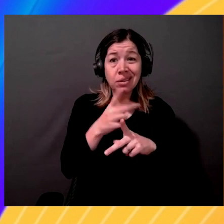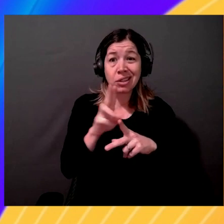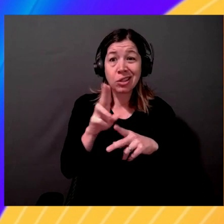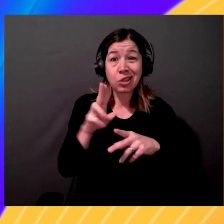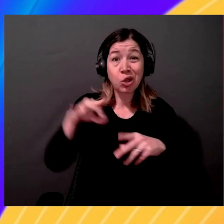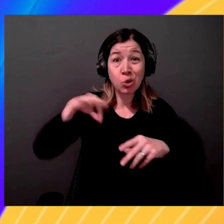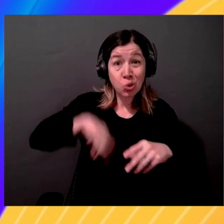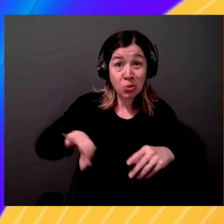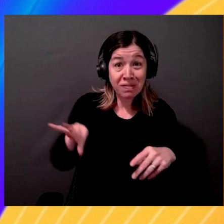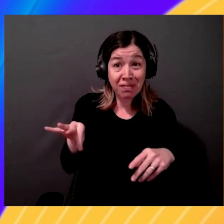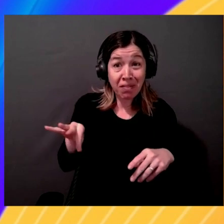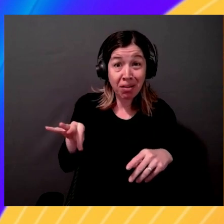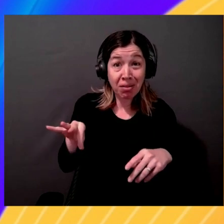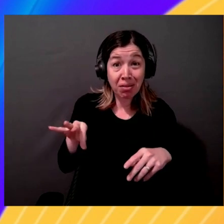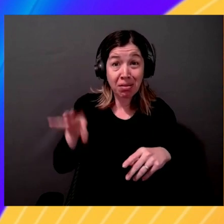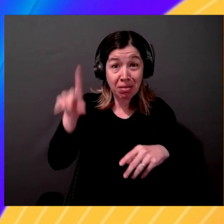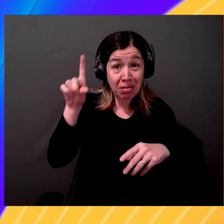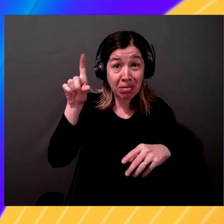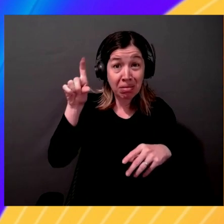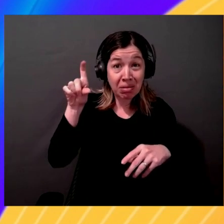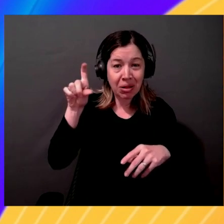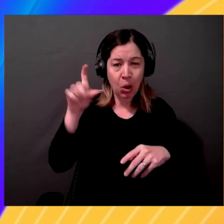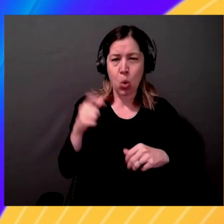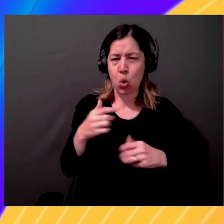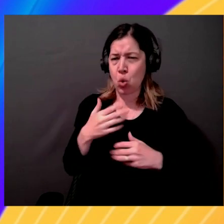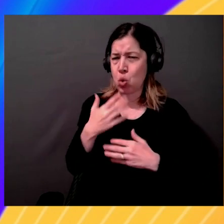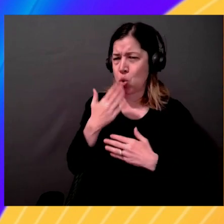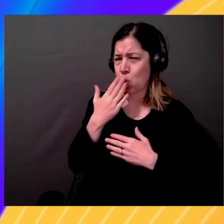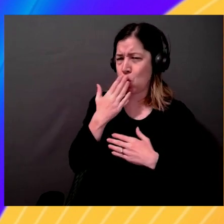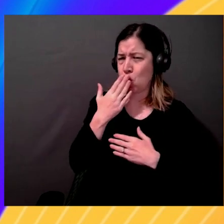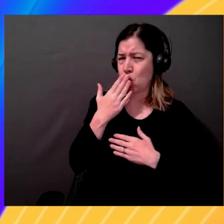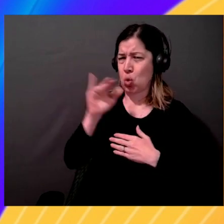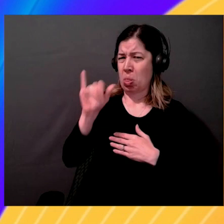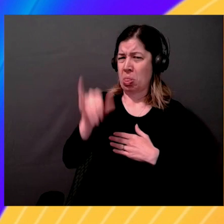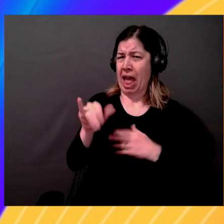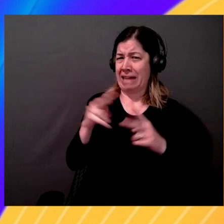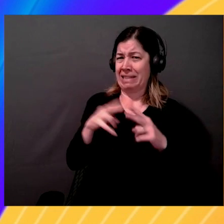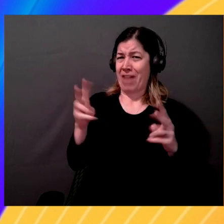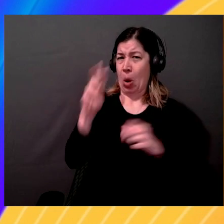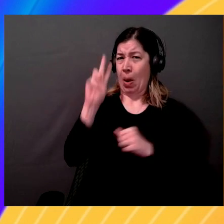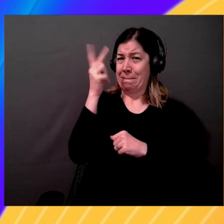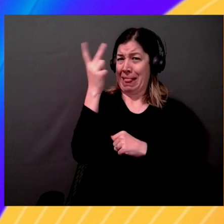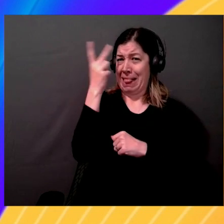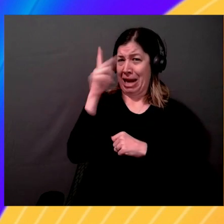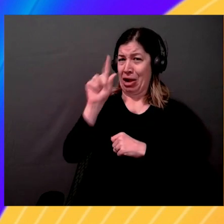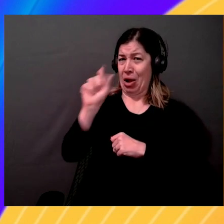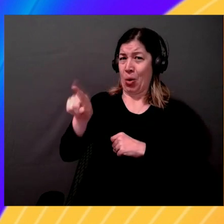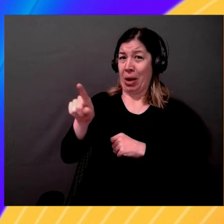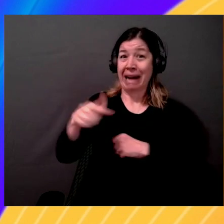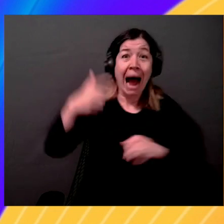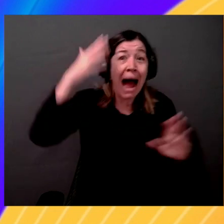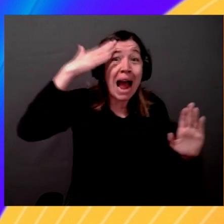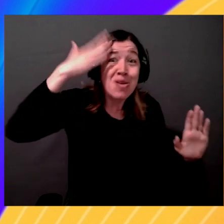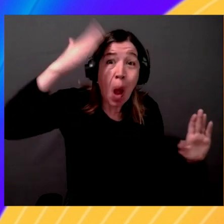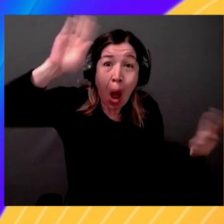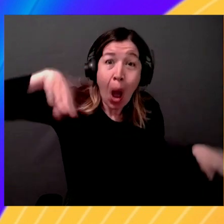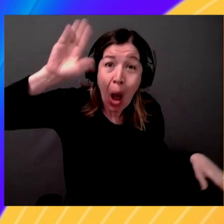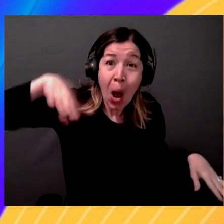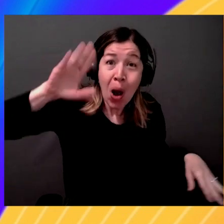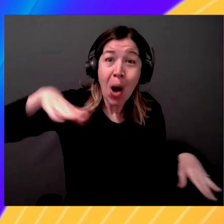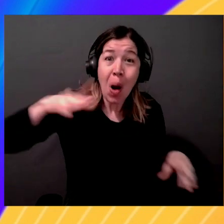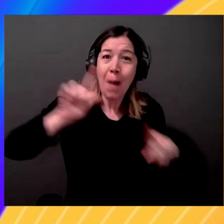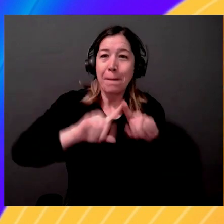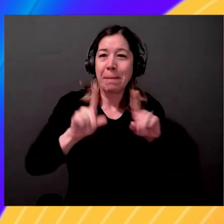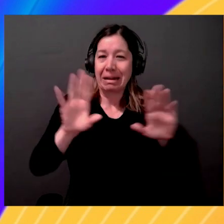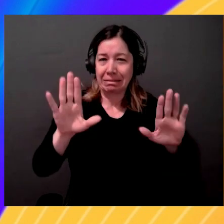So I'm just going to ask a question. Ooh, that's a very political question. That's political question. know. I'm doing a lot here. Yeah, yeah. Are... Good